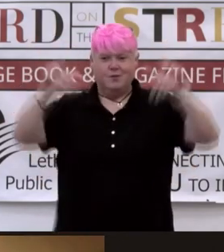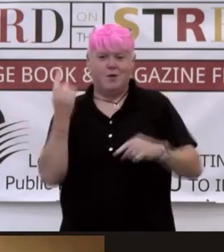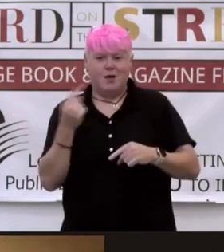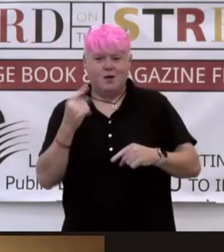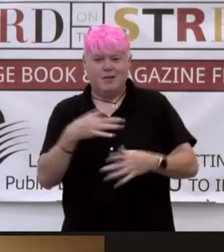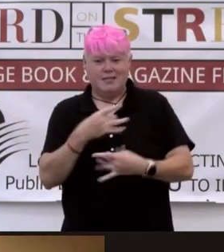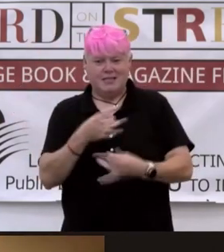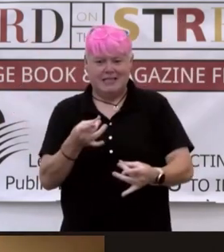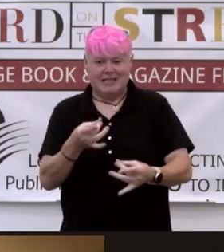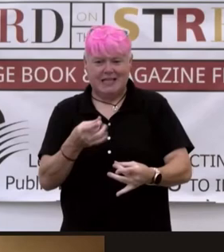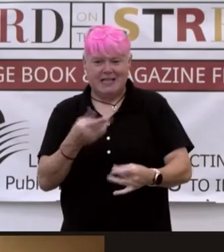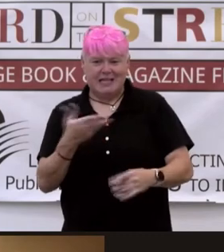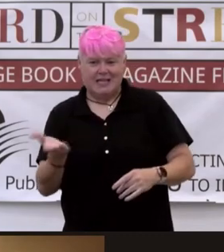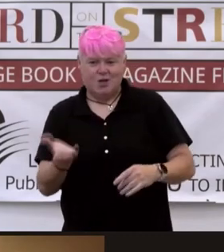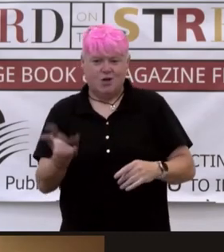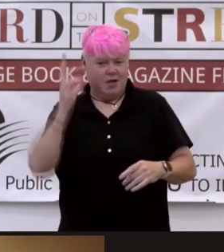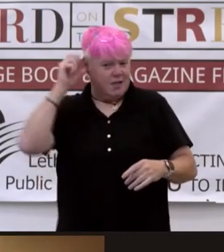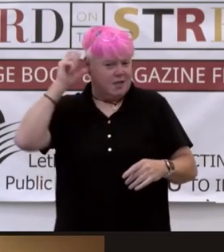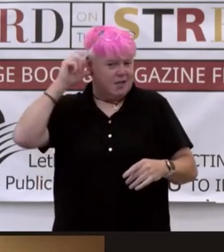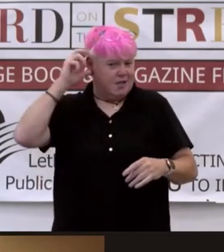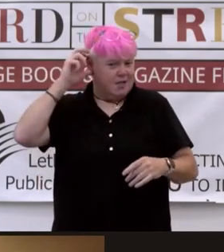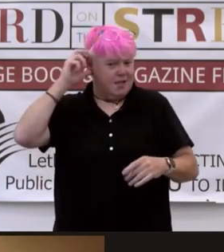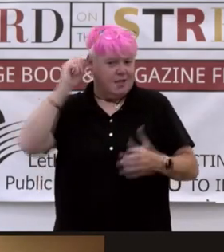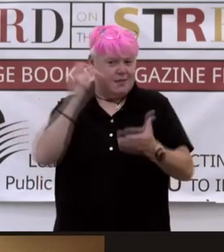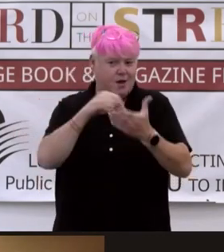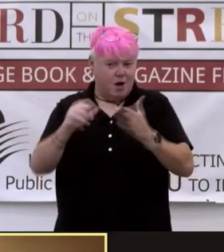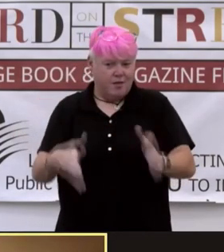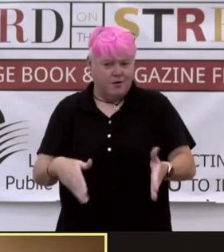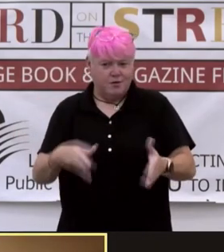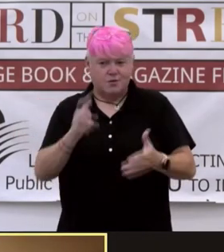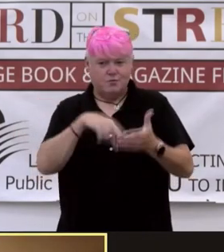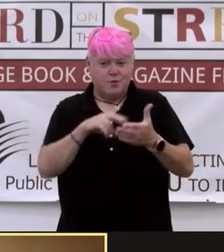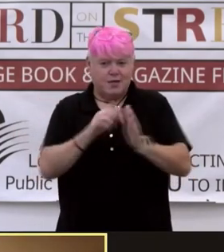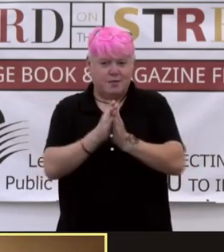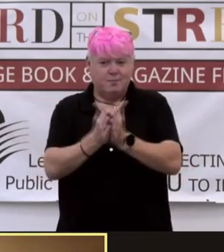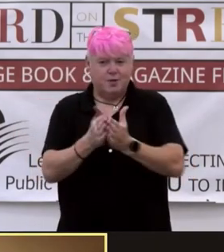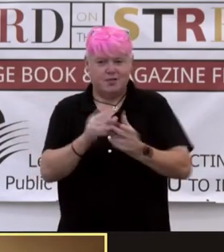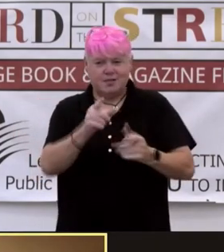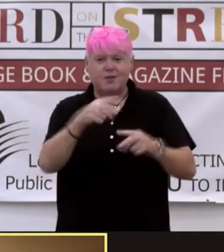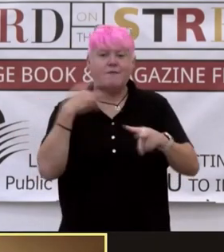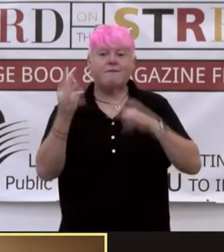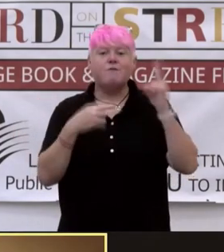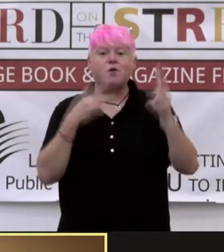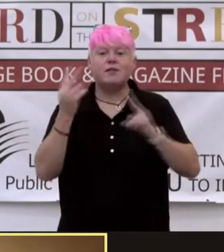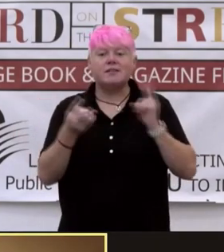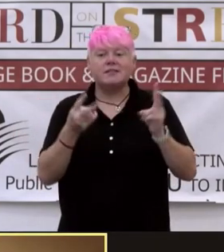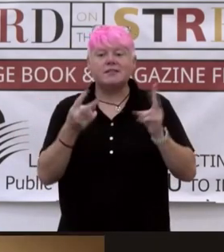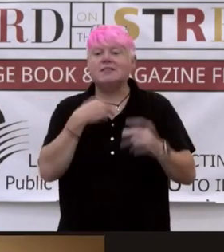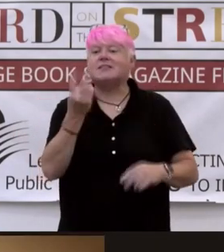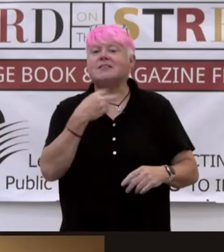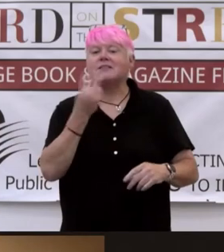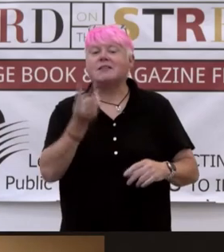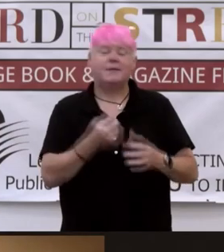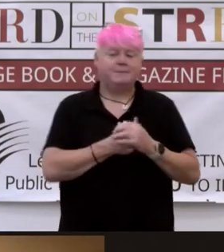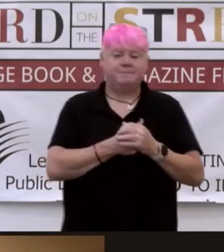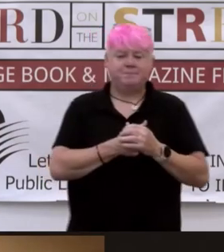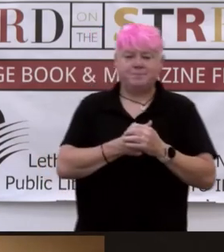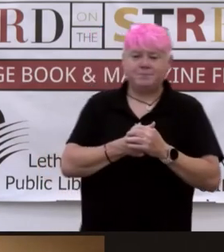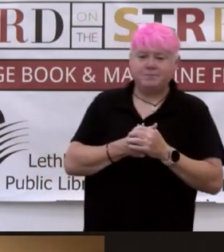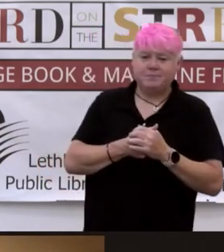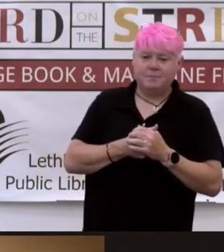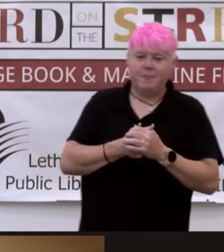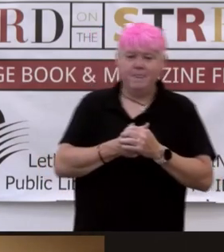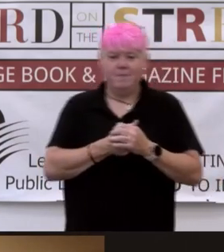authors read their books in their own voices because then, or I do for sure, and I've heard that from some of our audience members